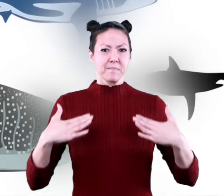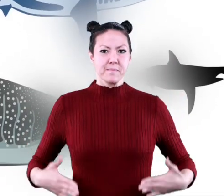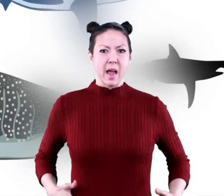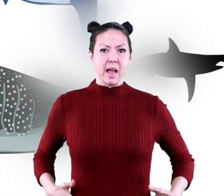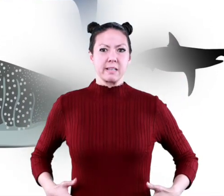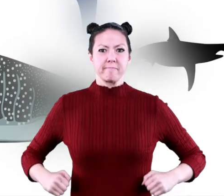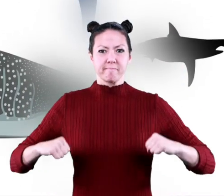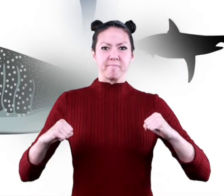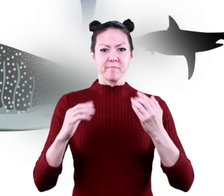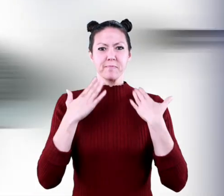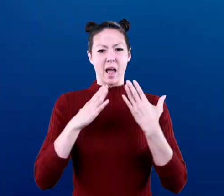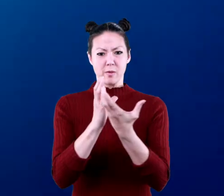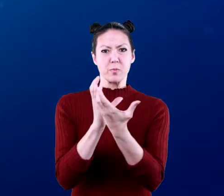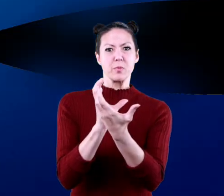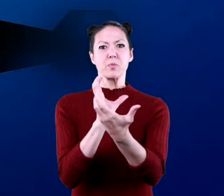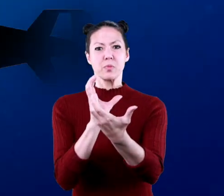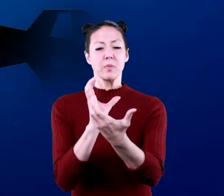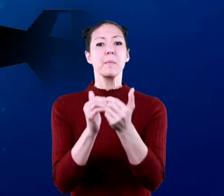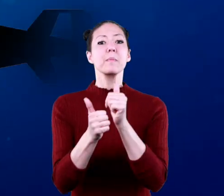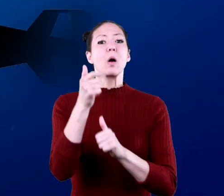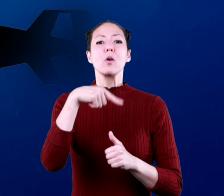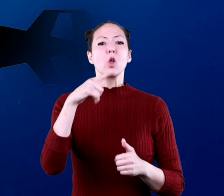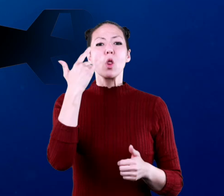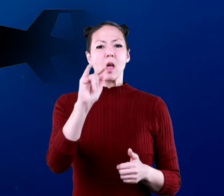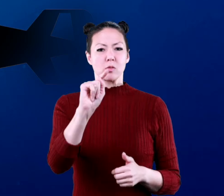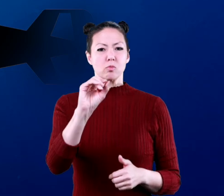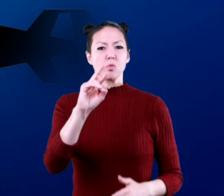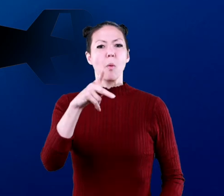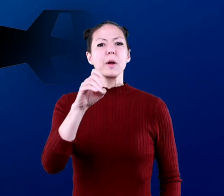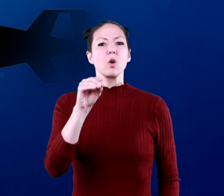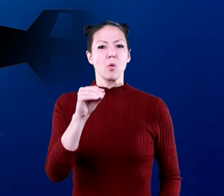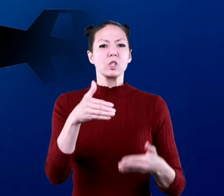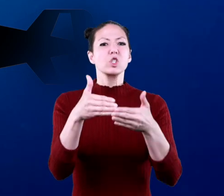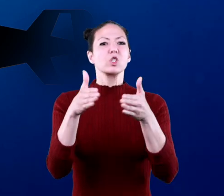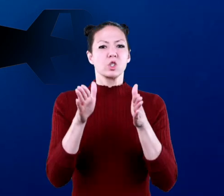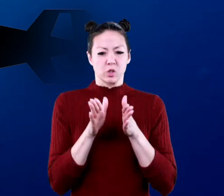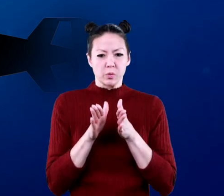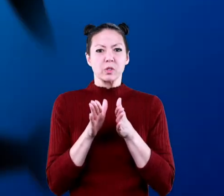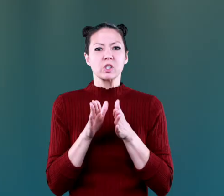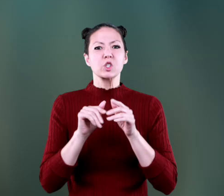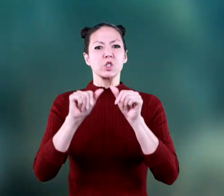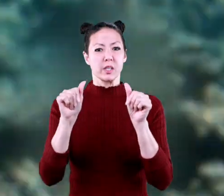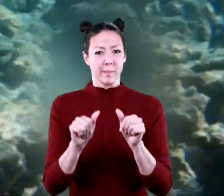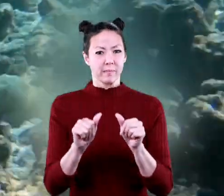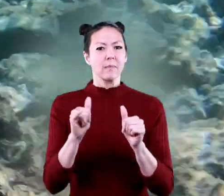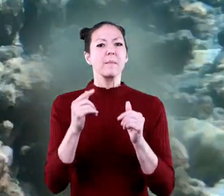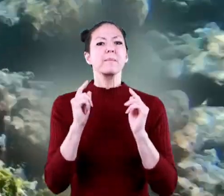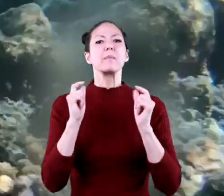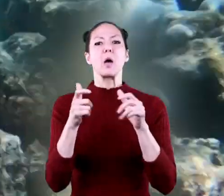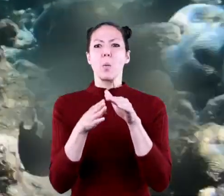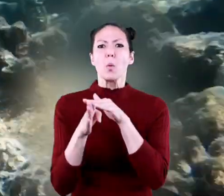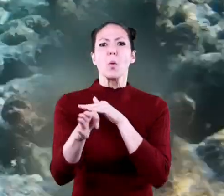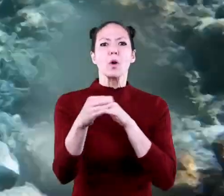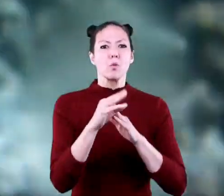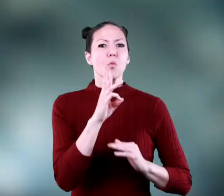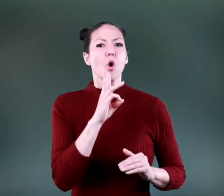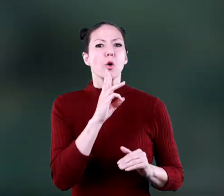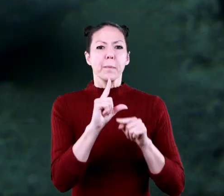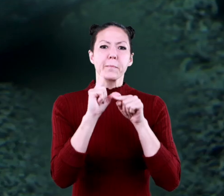body shapes, most of them are torpedo shaped. This helps them to move quickly through the water.